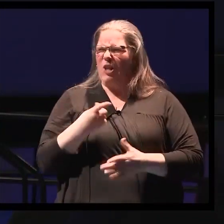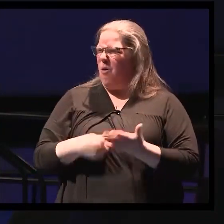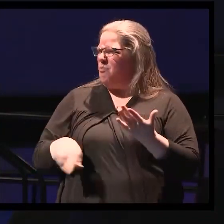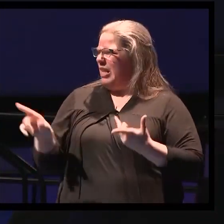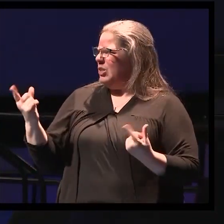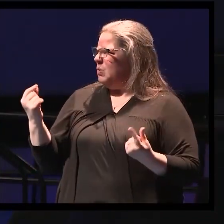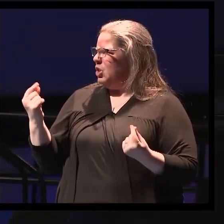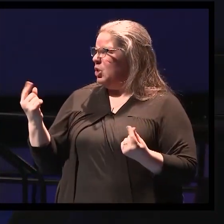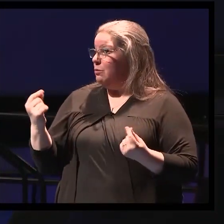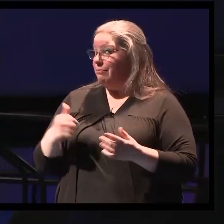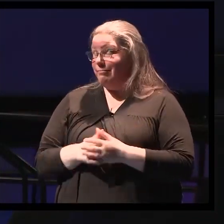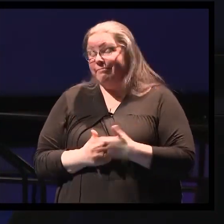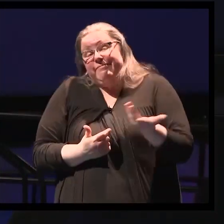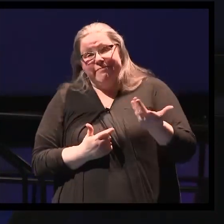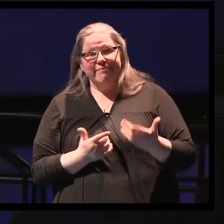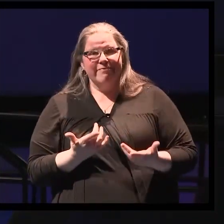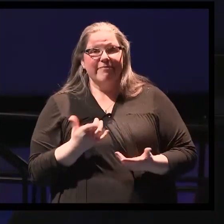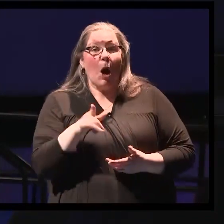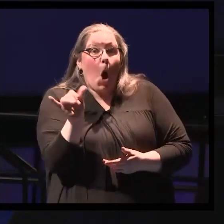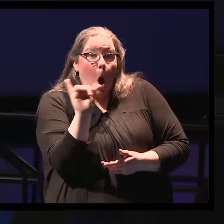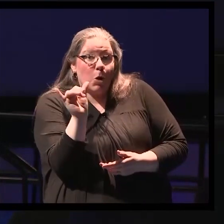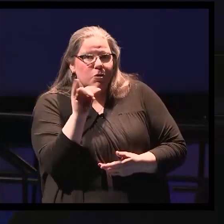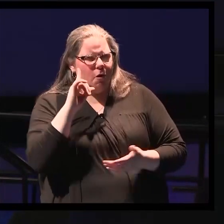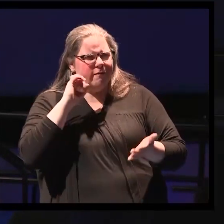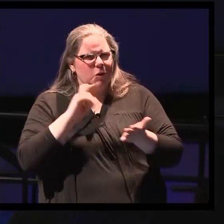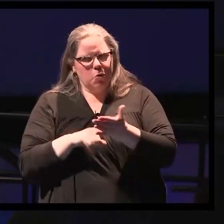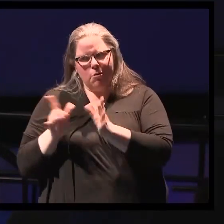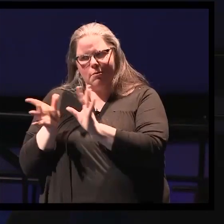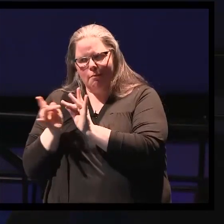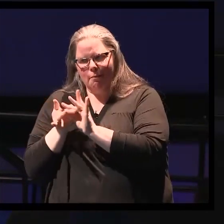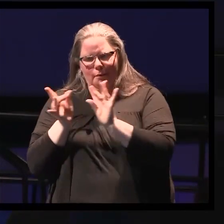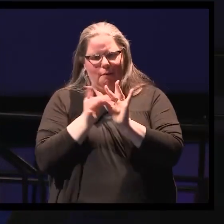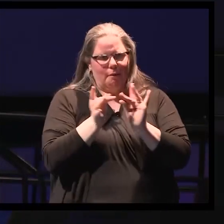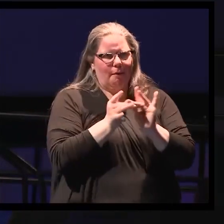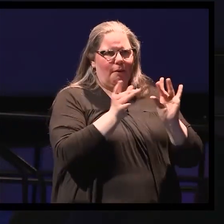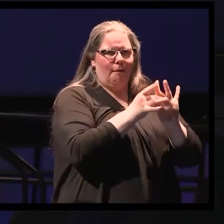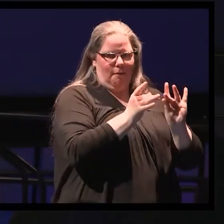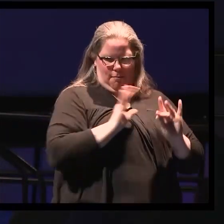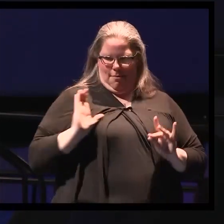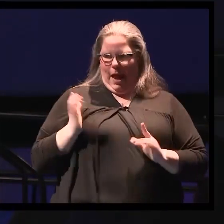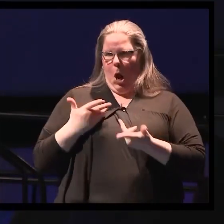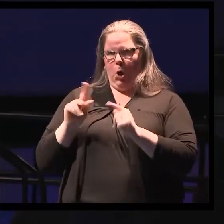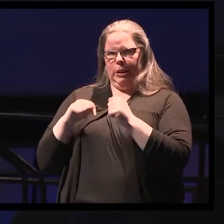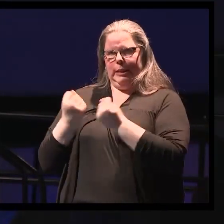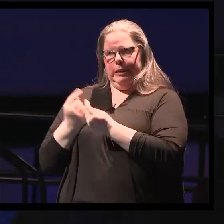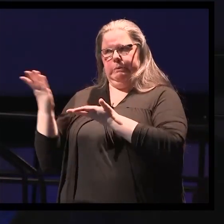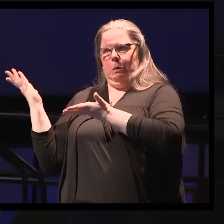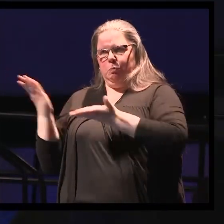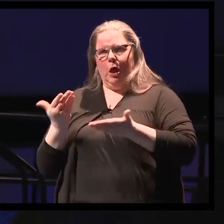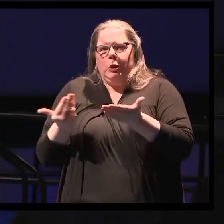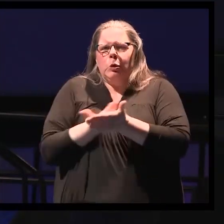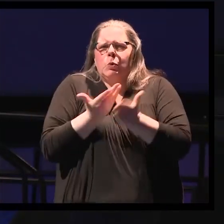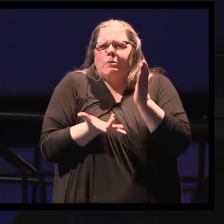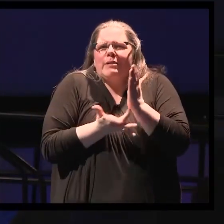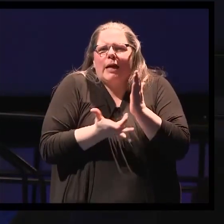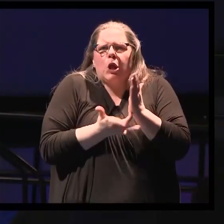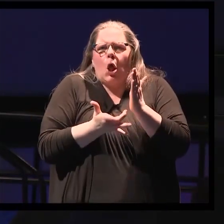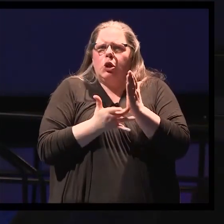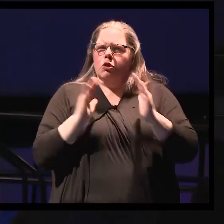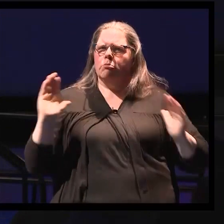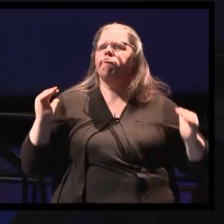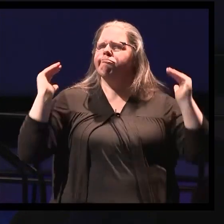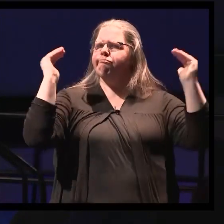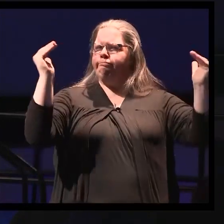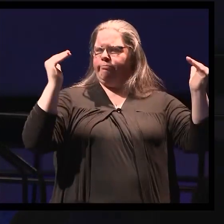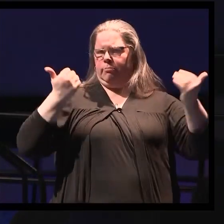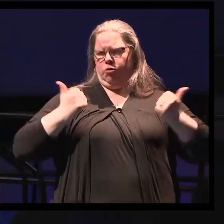excited to have highlighted some of the technological advancements that our team has brought to Sudbury to help manage some of these diseases.